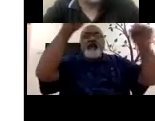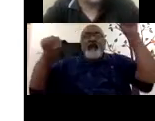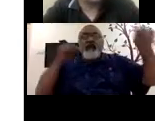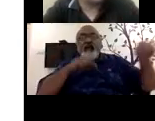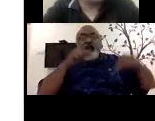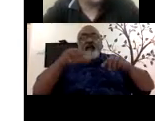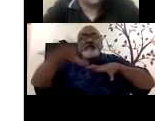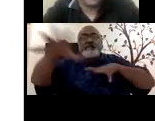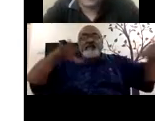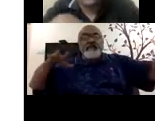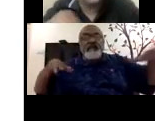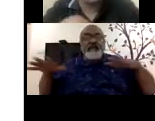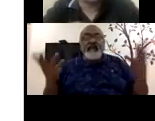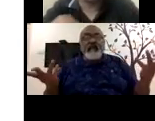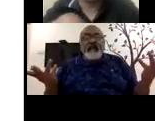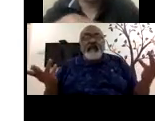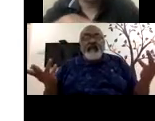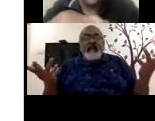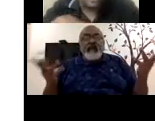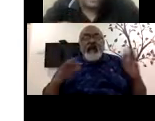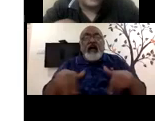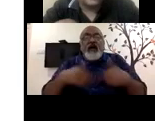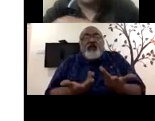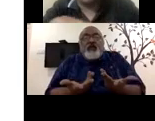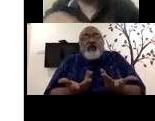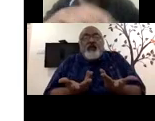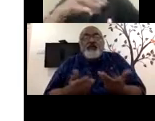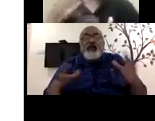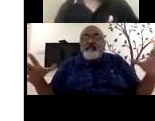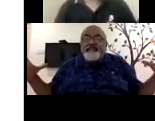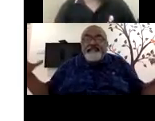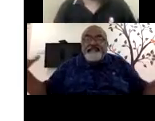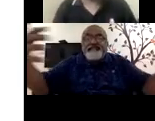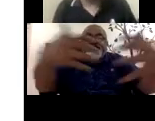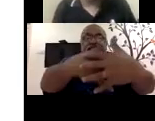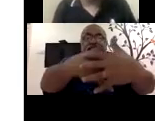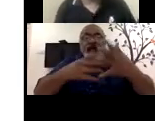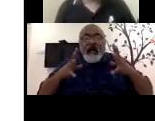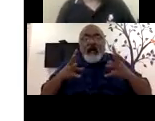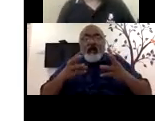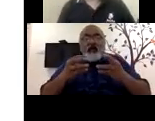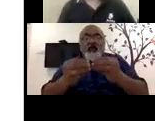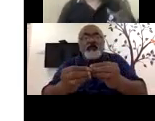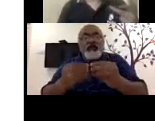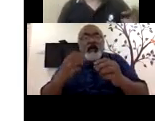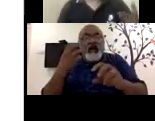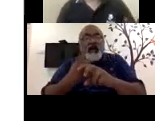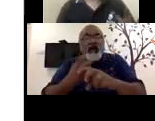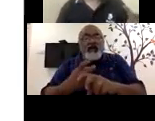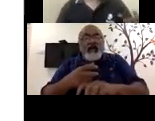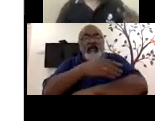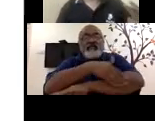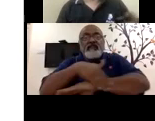work with the deaf people, it's difficult to aggregate, they're all, you know, we work with engineering colleges, get two,